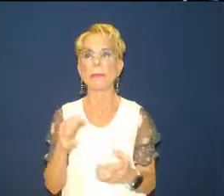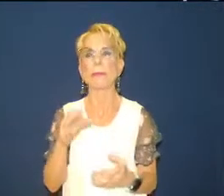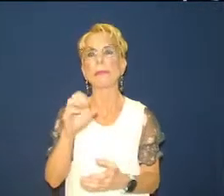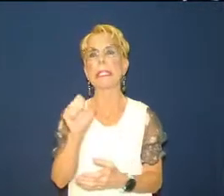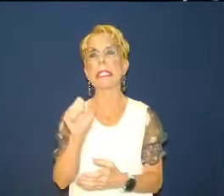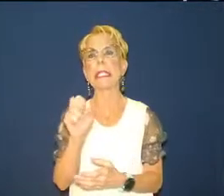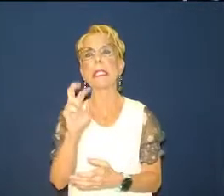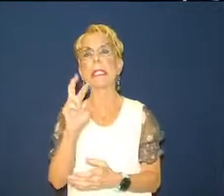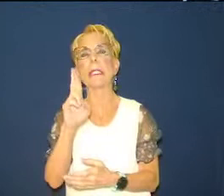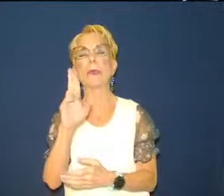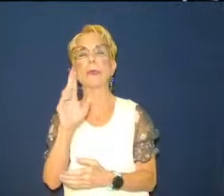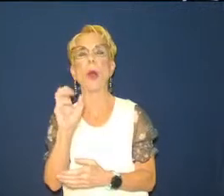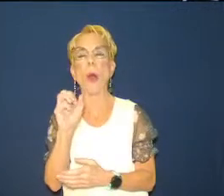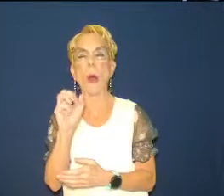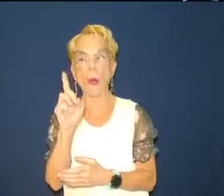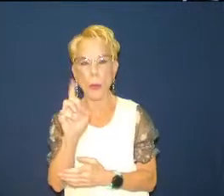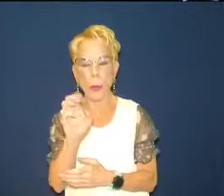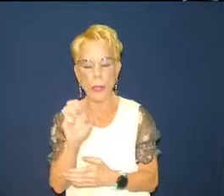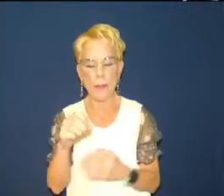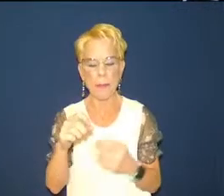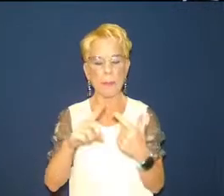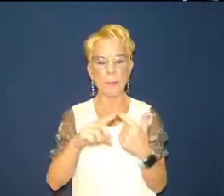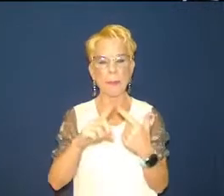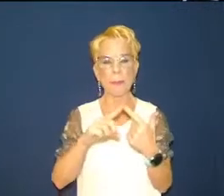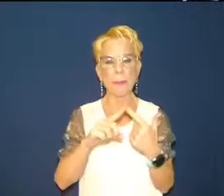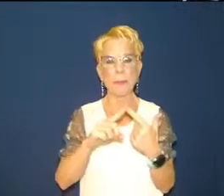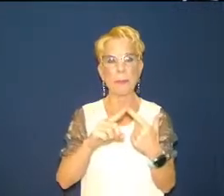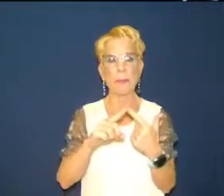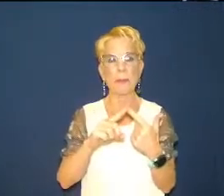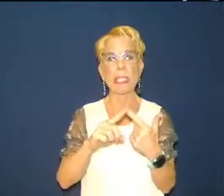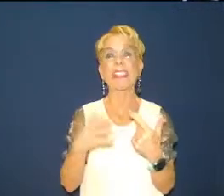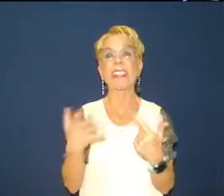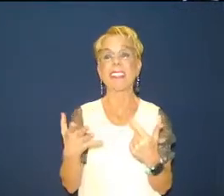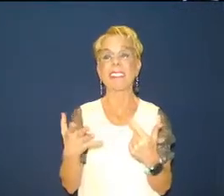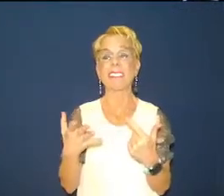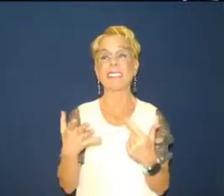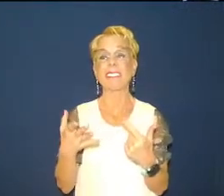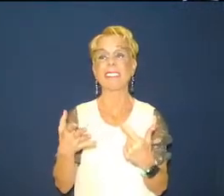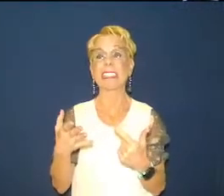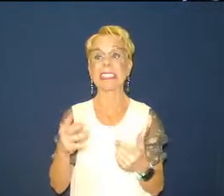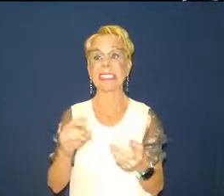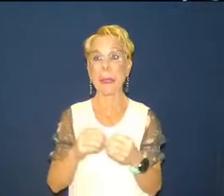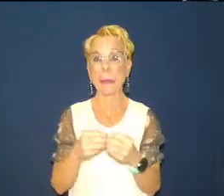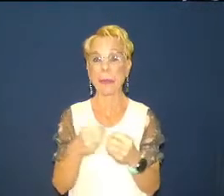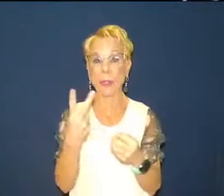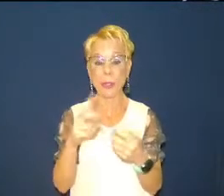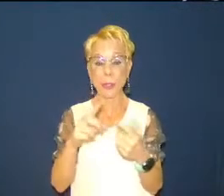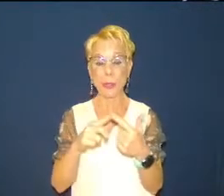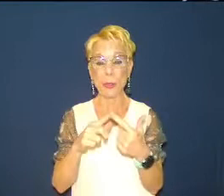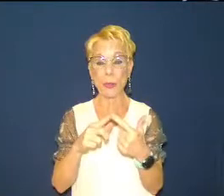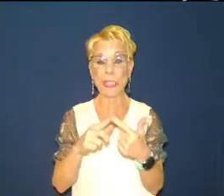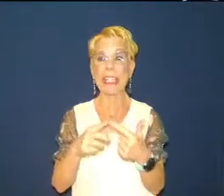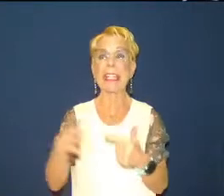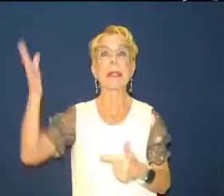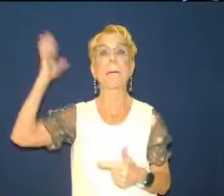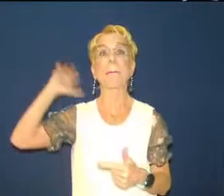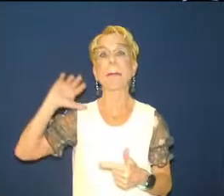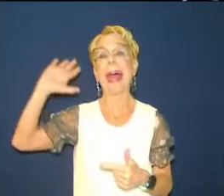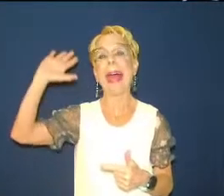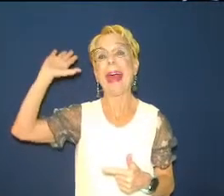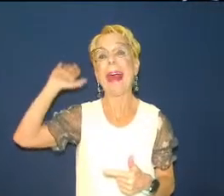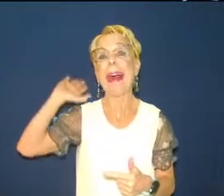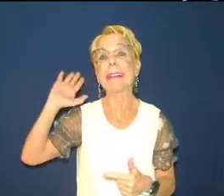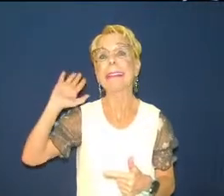have to die and then the past is our hero is number two it it's uh it's when